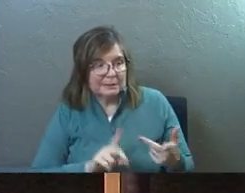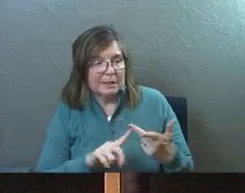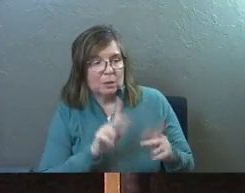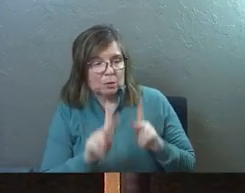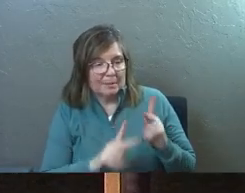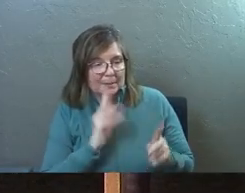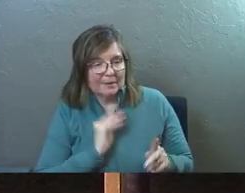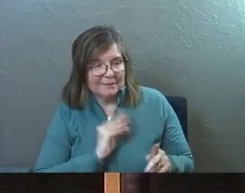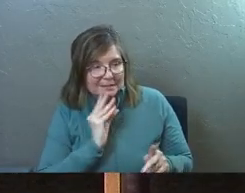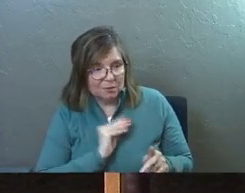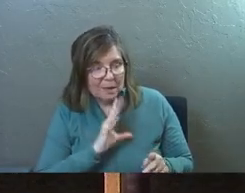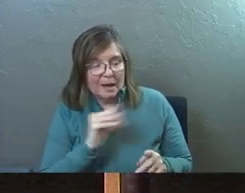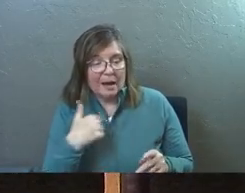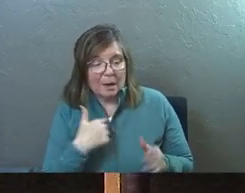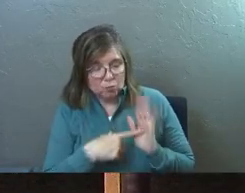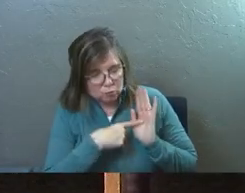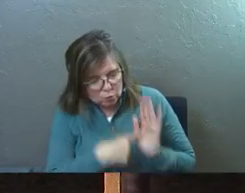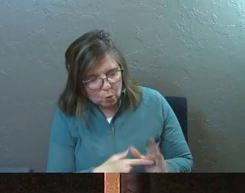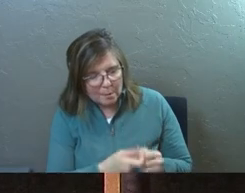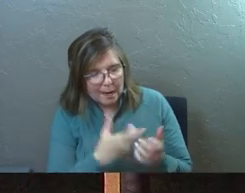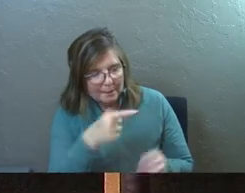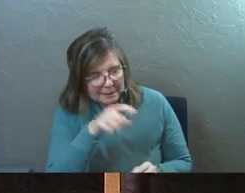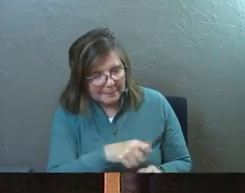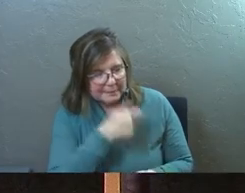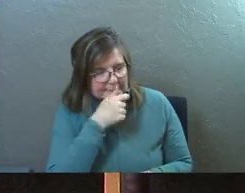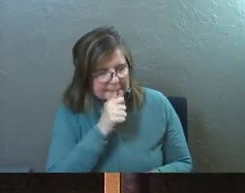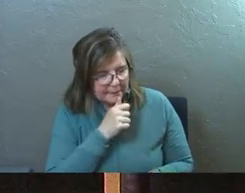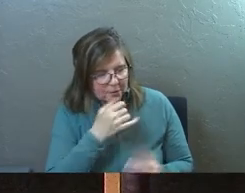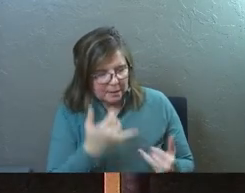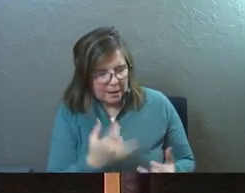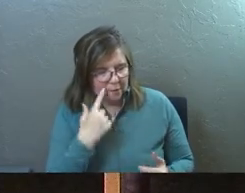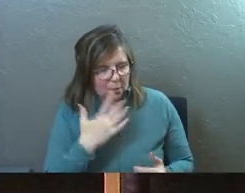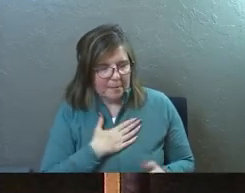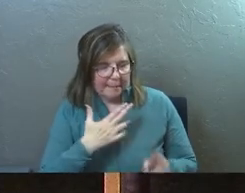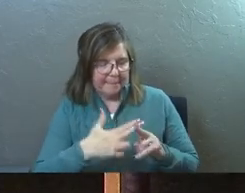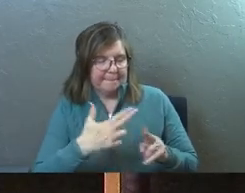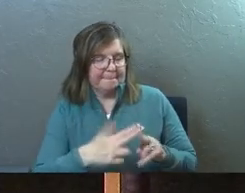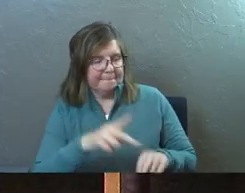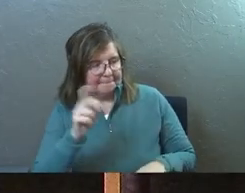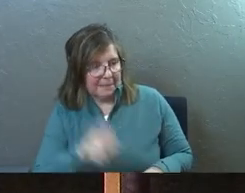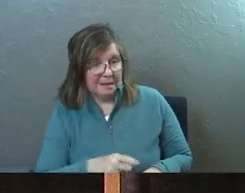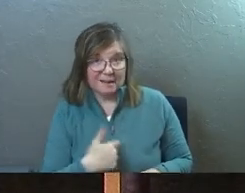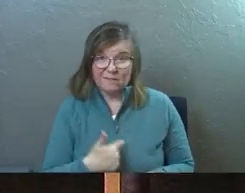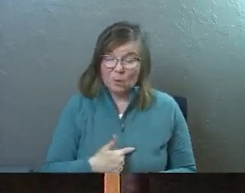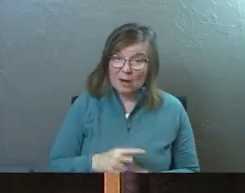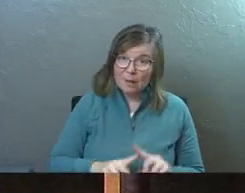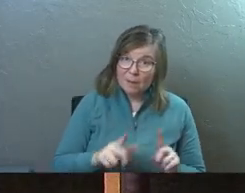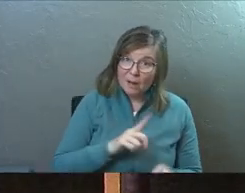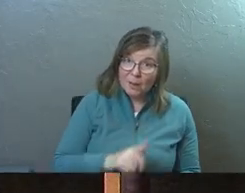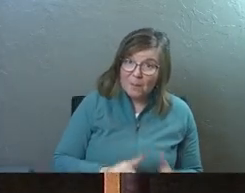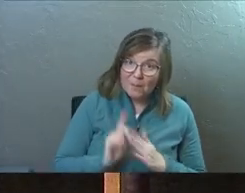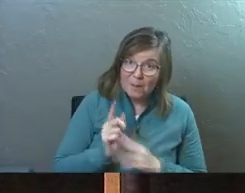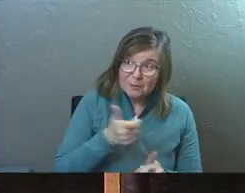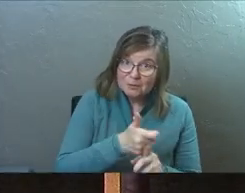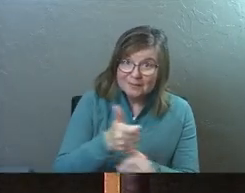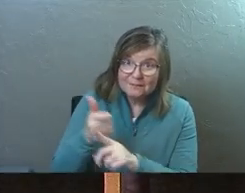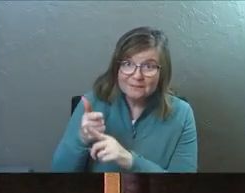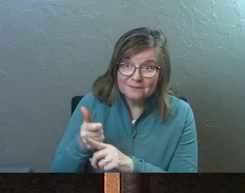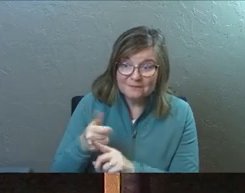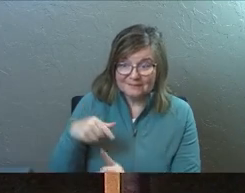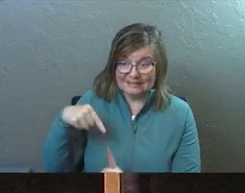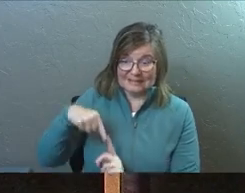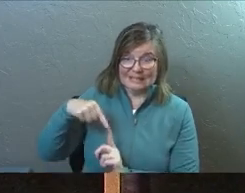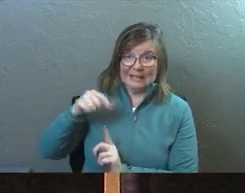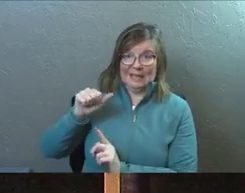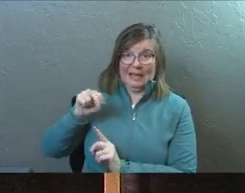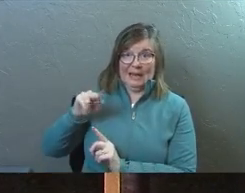as to the people of Israel. And I will show him how much he must suffer for my name's sake. Ever have a but Lord moment? He